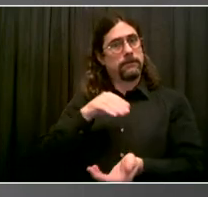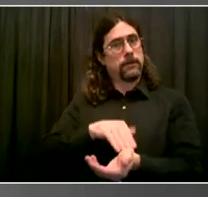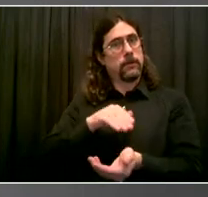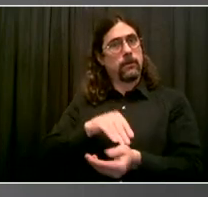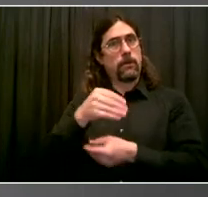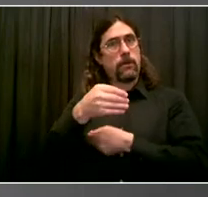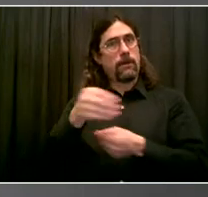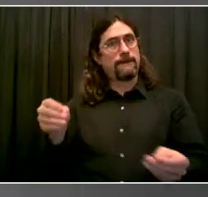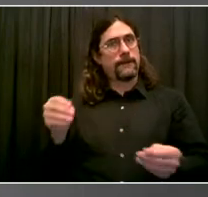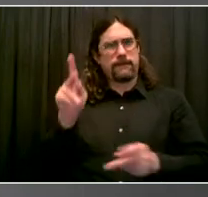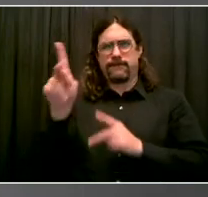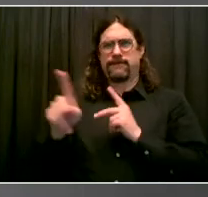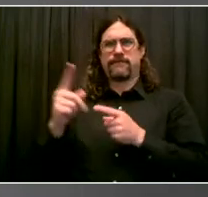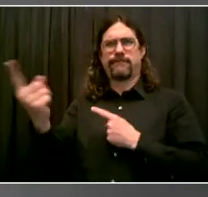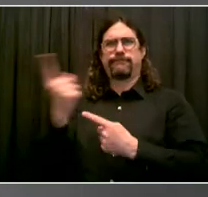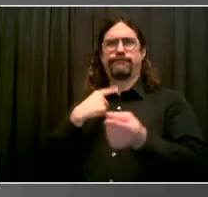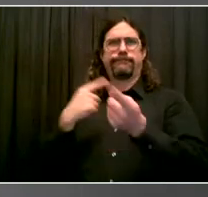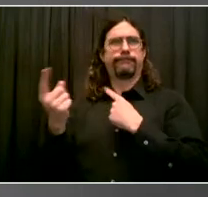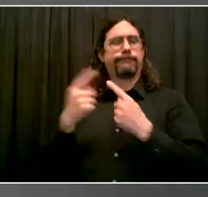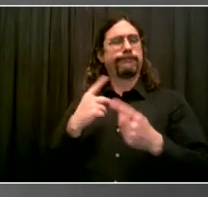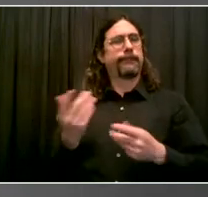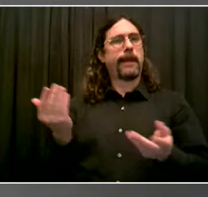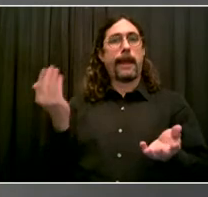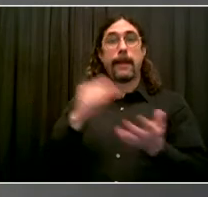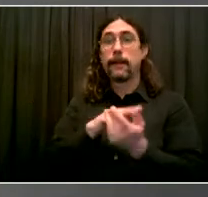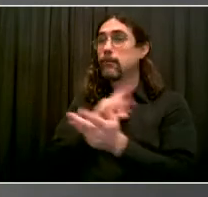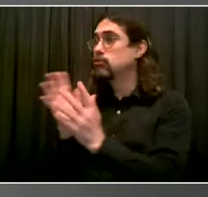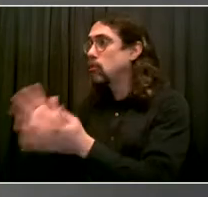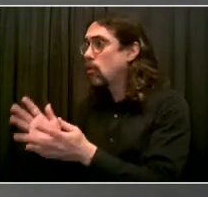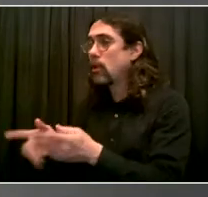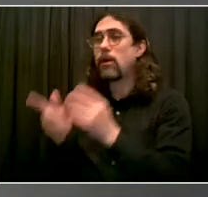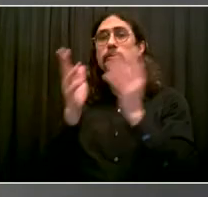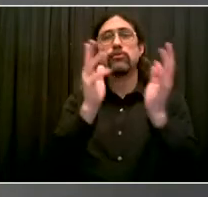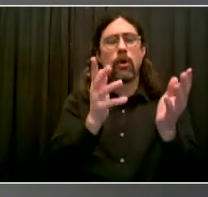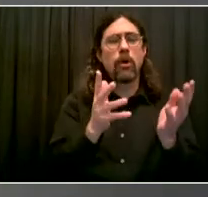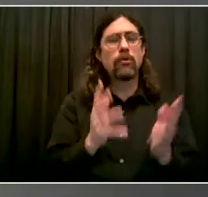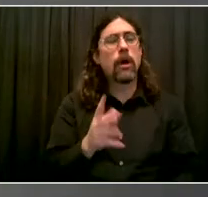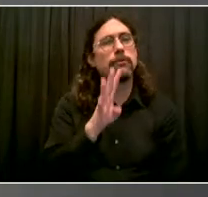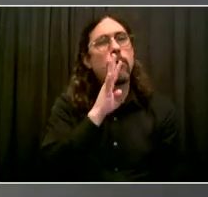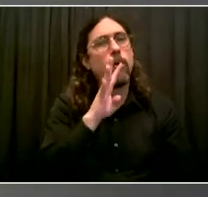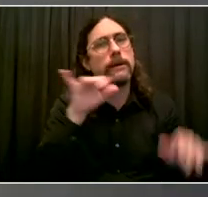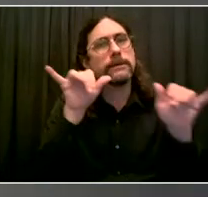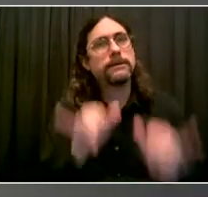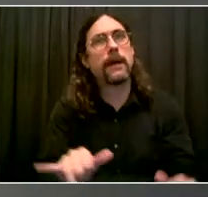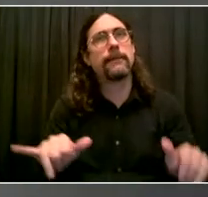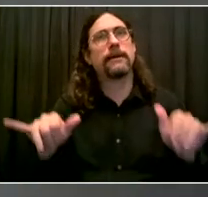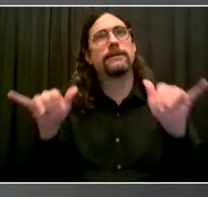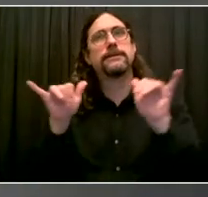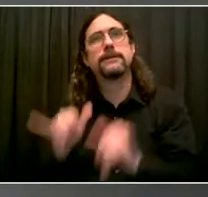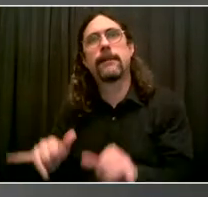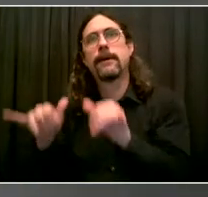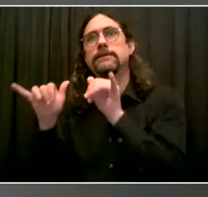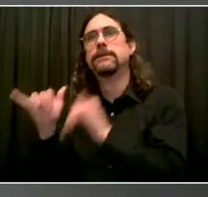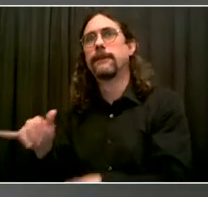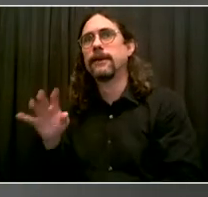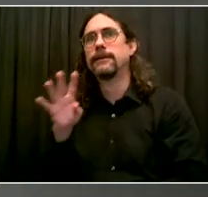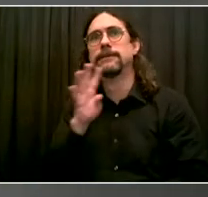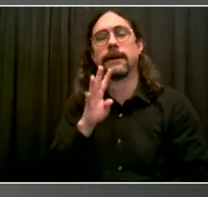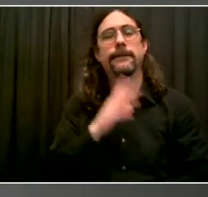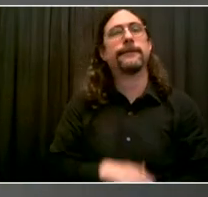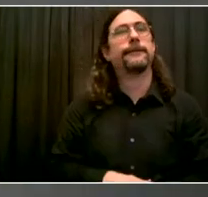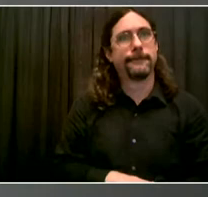of the patients I take care of are people of color, African Americans, monolingual Spanish speakers,